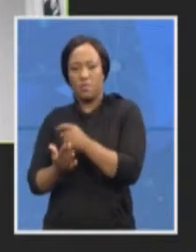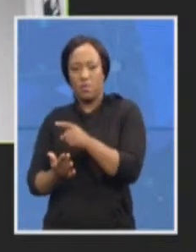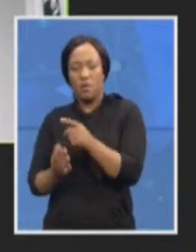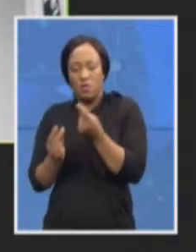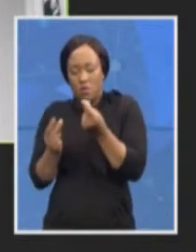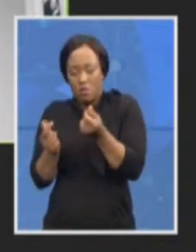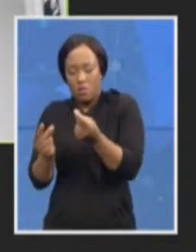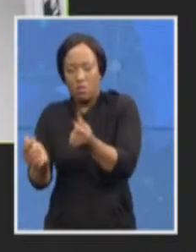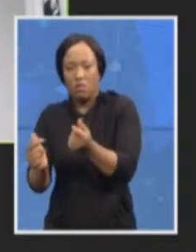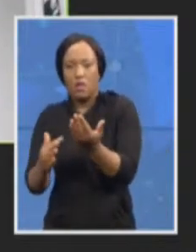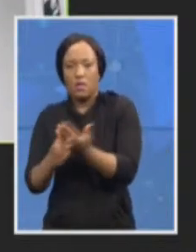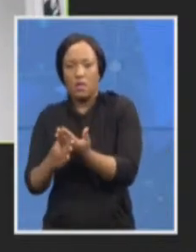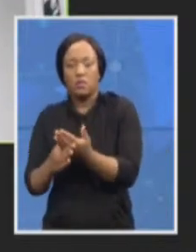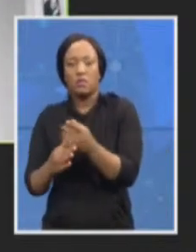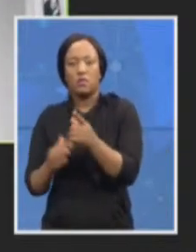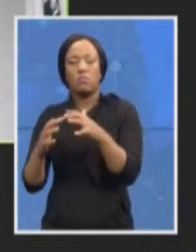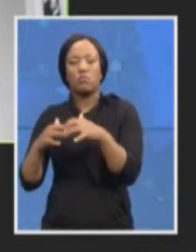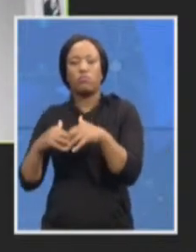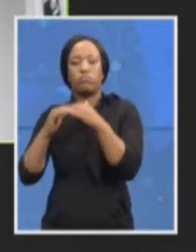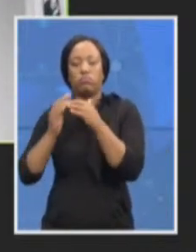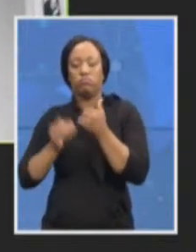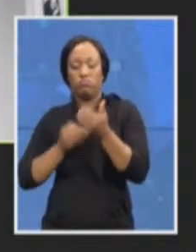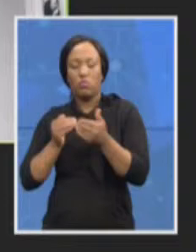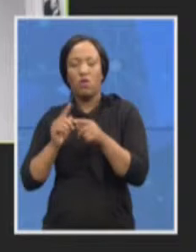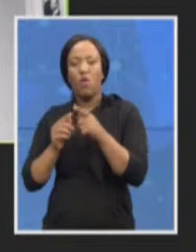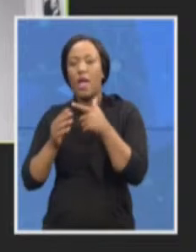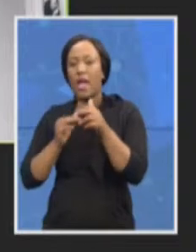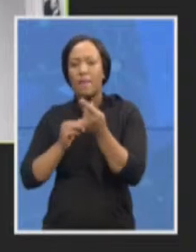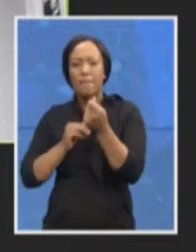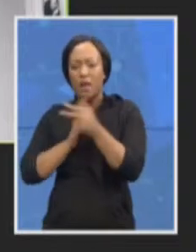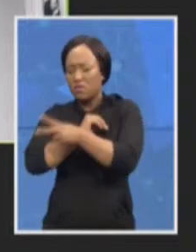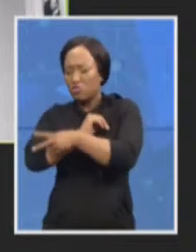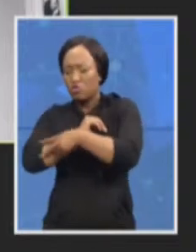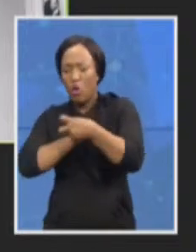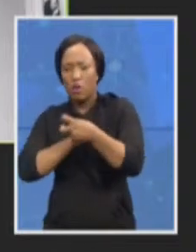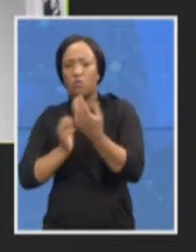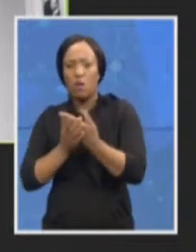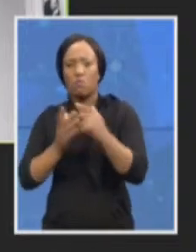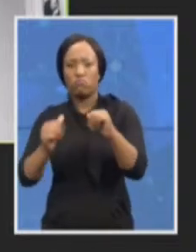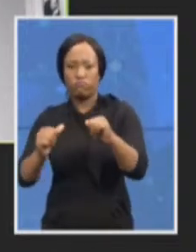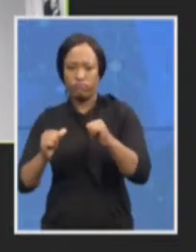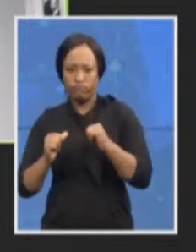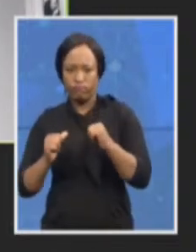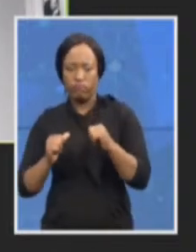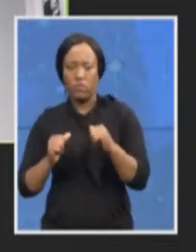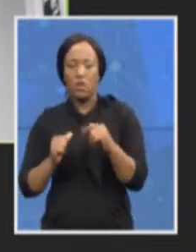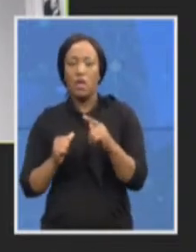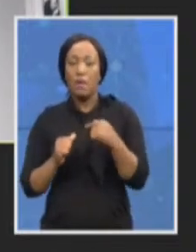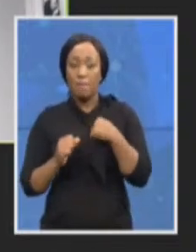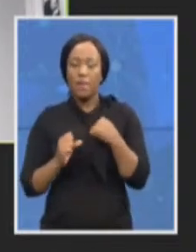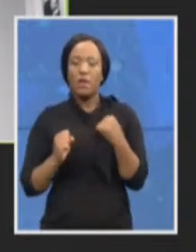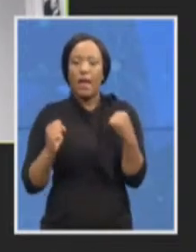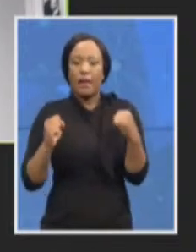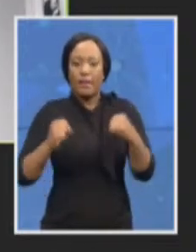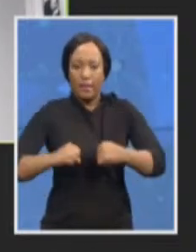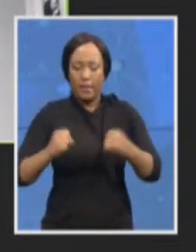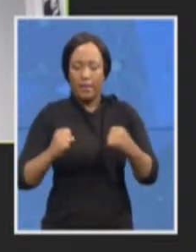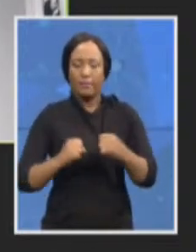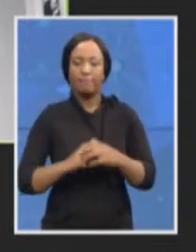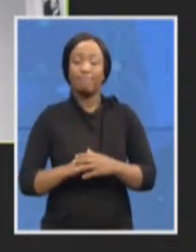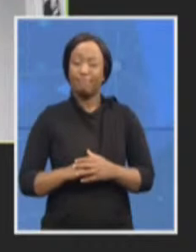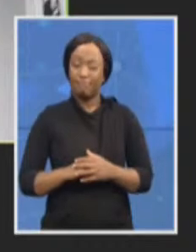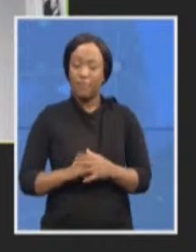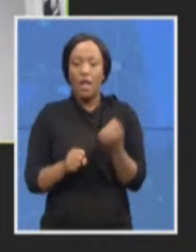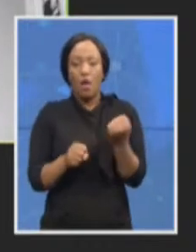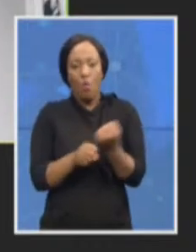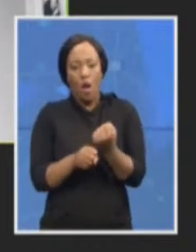recovery of stolen money from all jurisdictions. And I agree here as well that there's a lot of work to be done. There's a lot more work to be done.